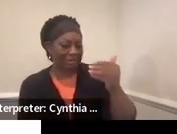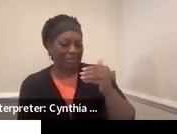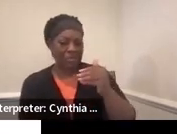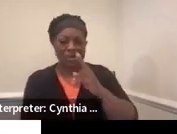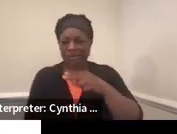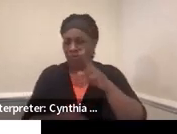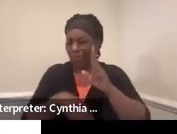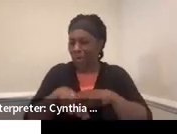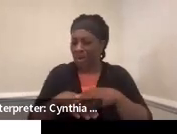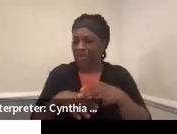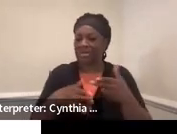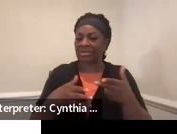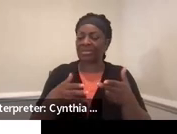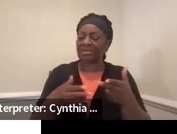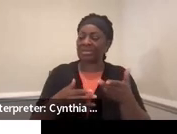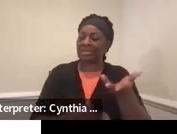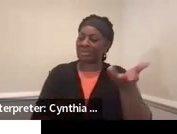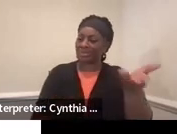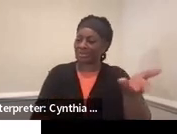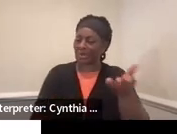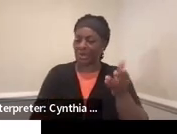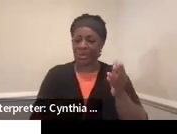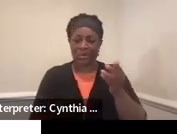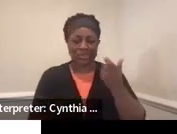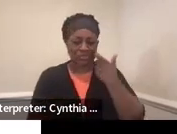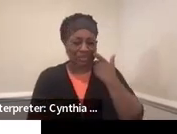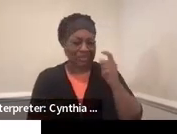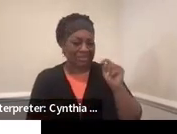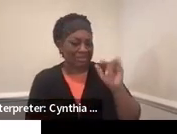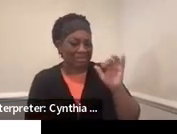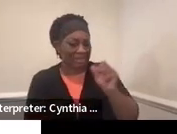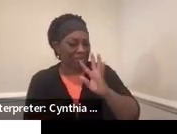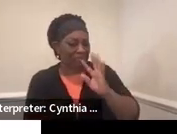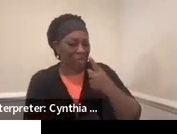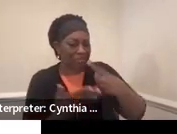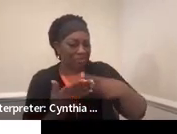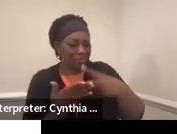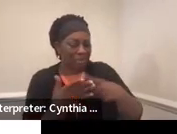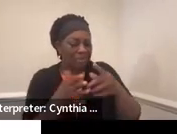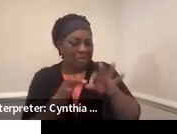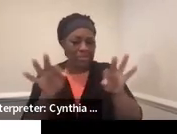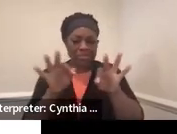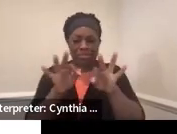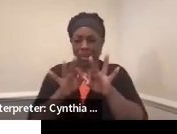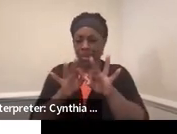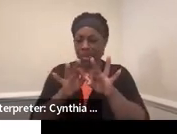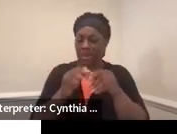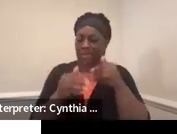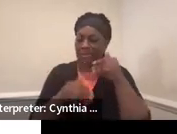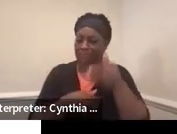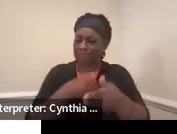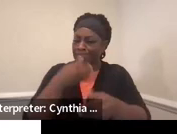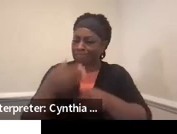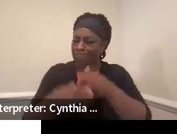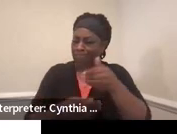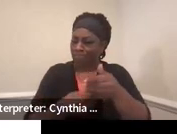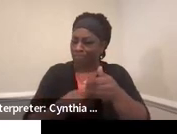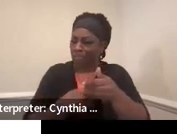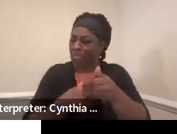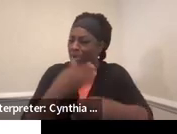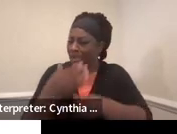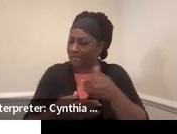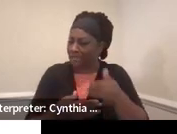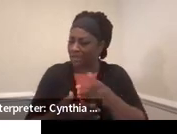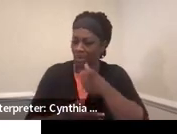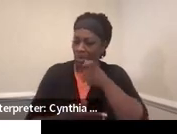So this really speaks to what Titus was just, you know, talking about is making sure that as we go through the assessment process, that we